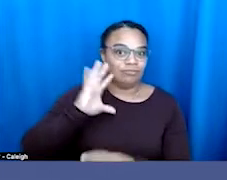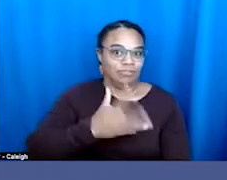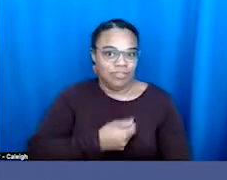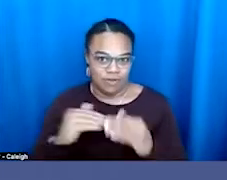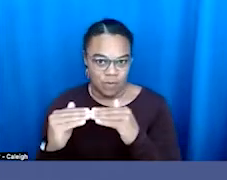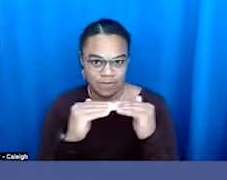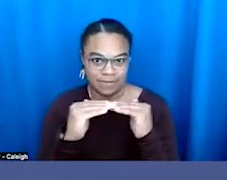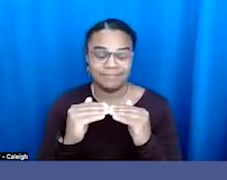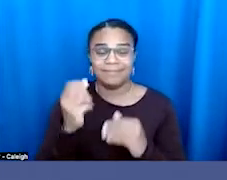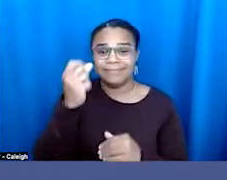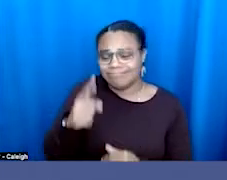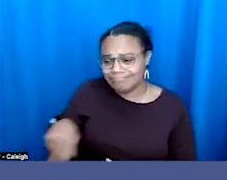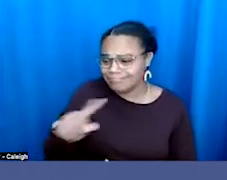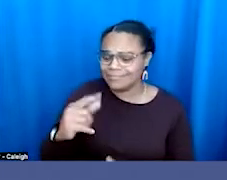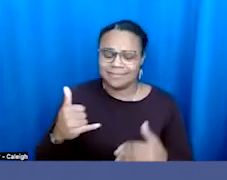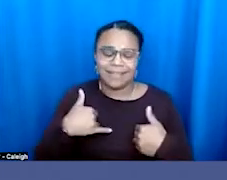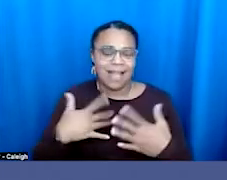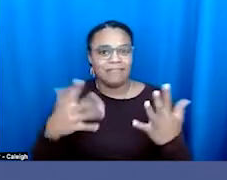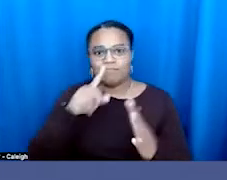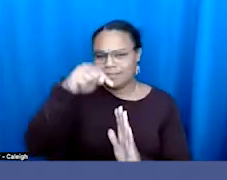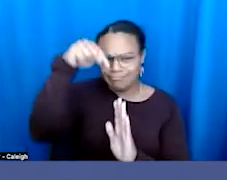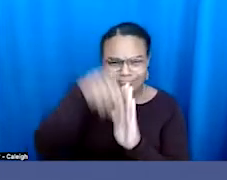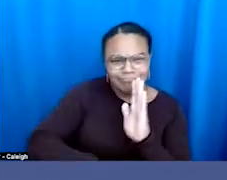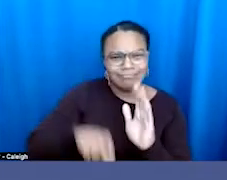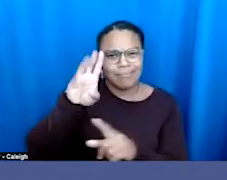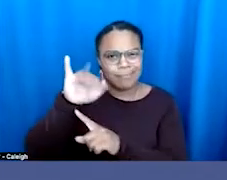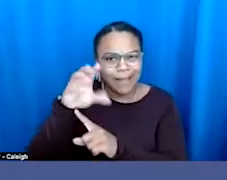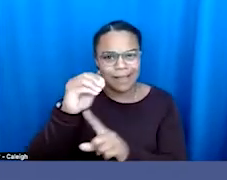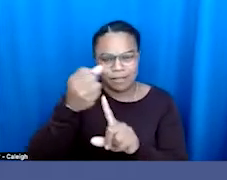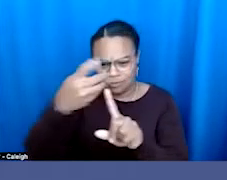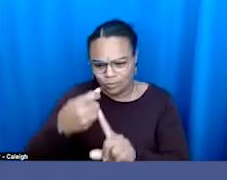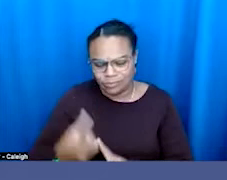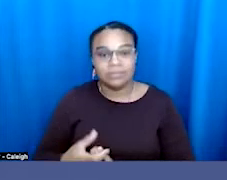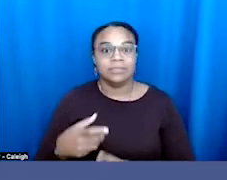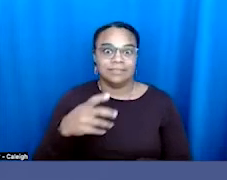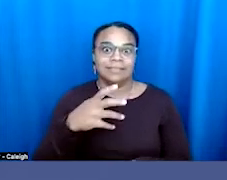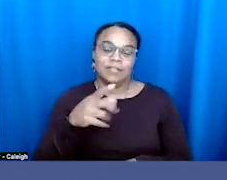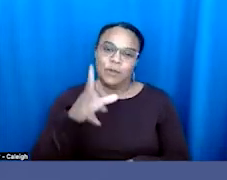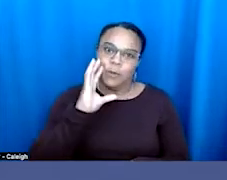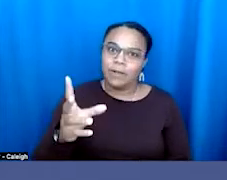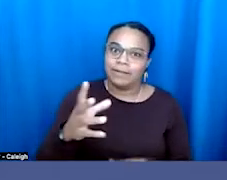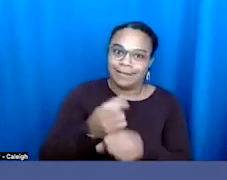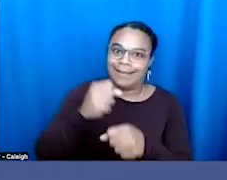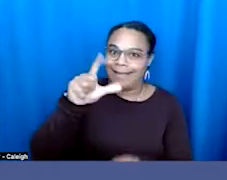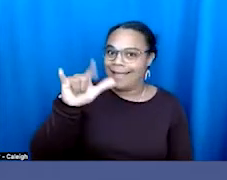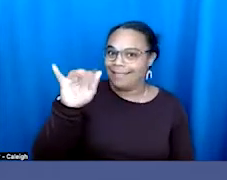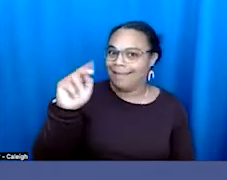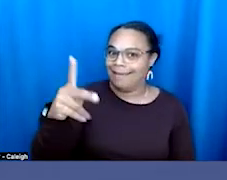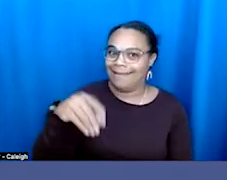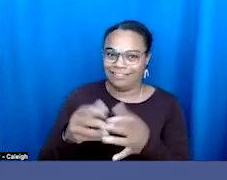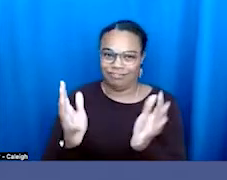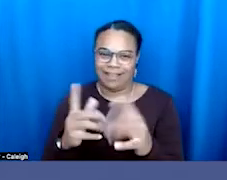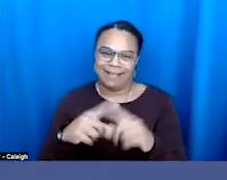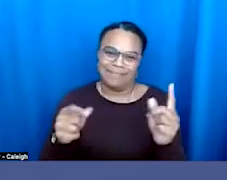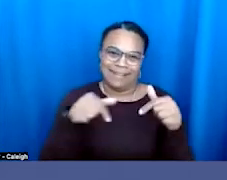very extensive bios and CVs. You will get links to those in the chat. But given we only have an